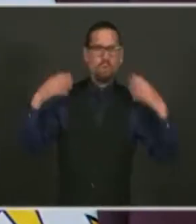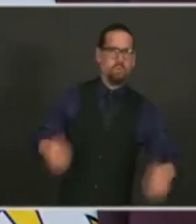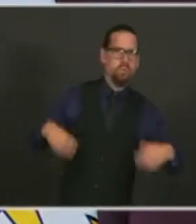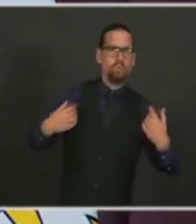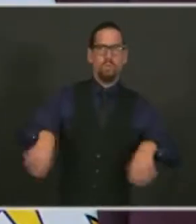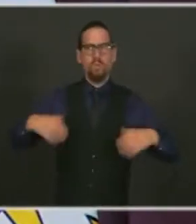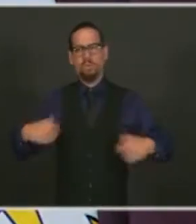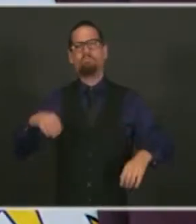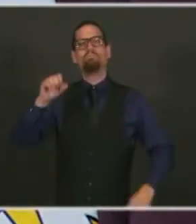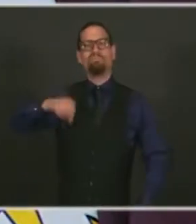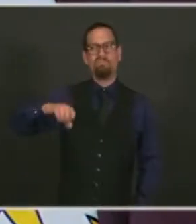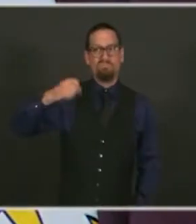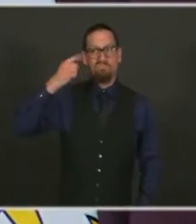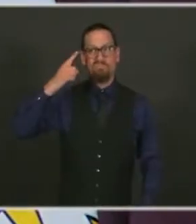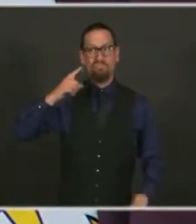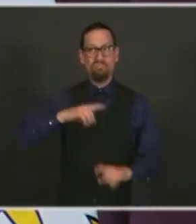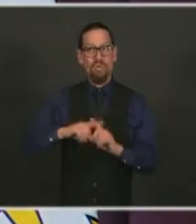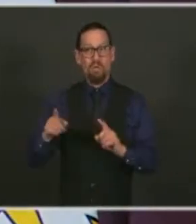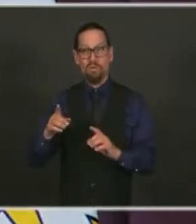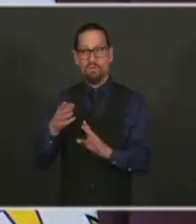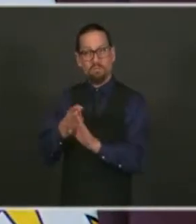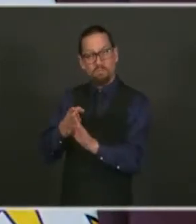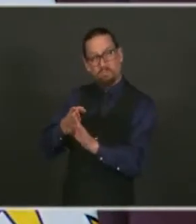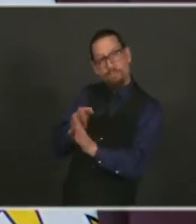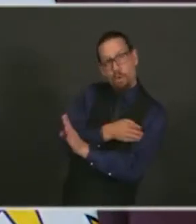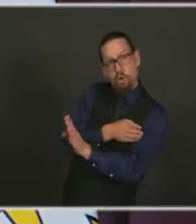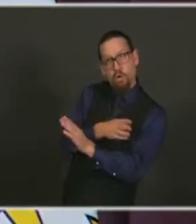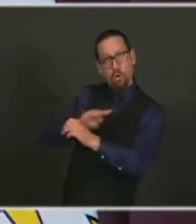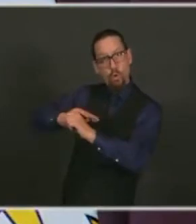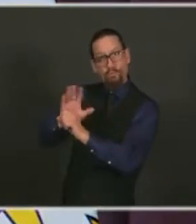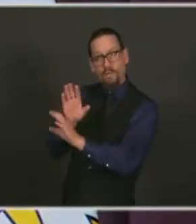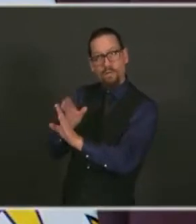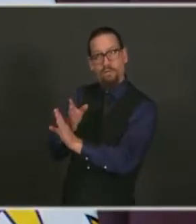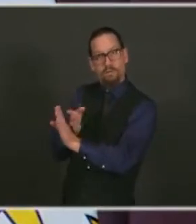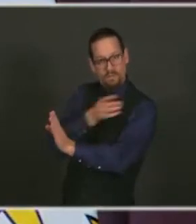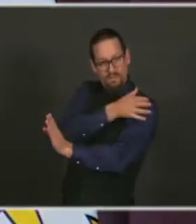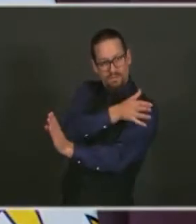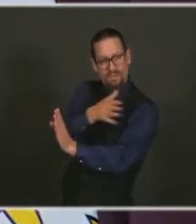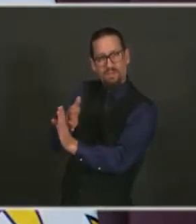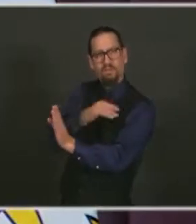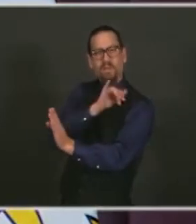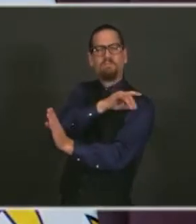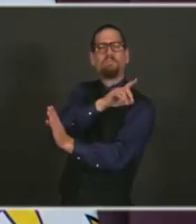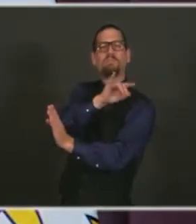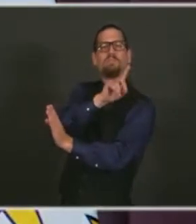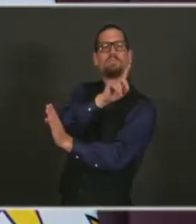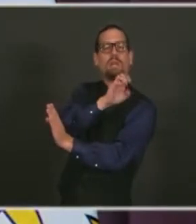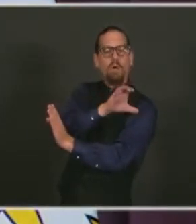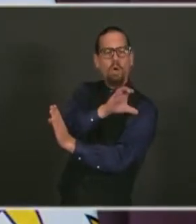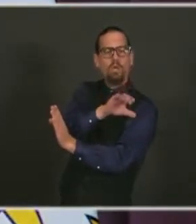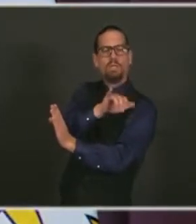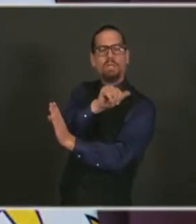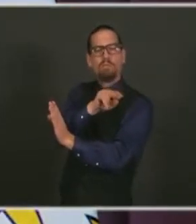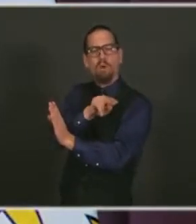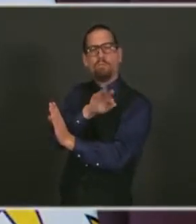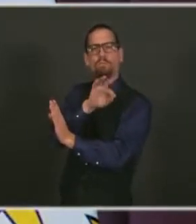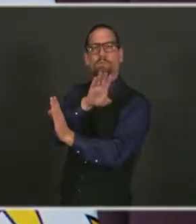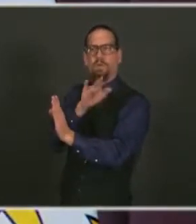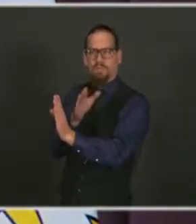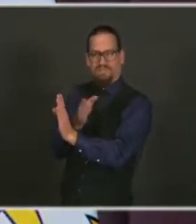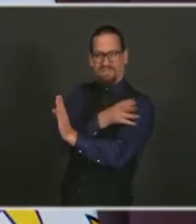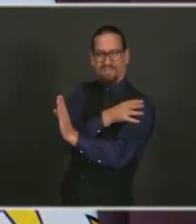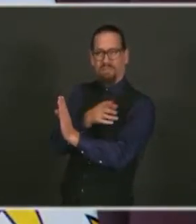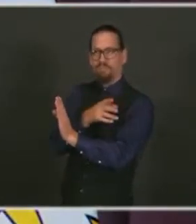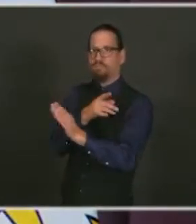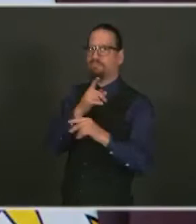in the first three months of the year before COVID-19 significantly changed the way that we live. Other factors that